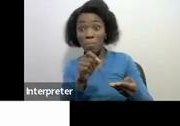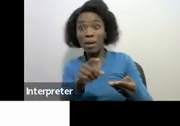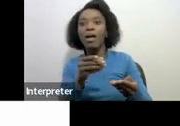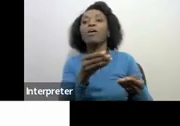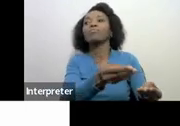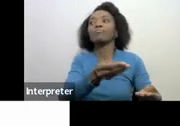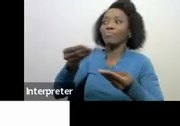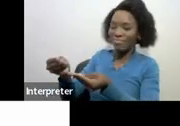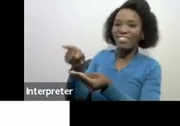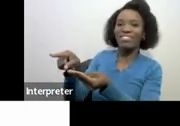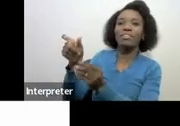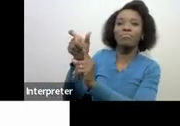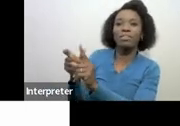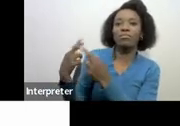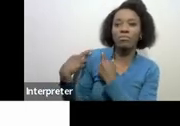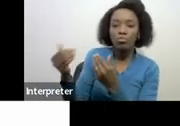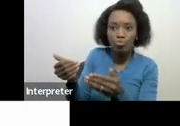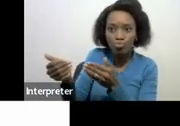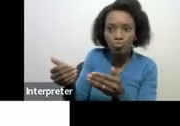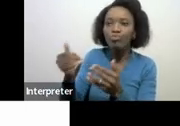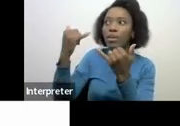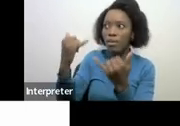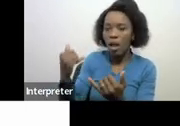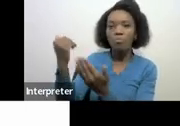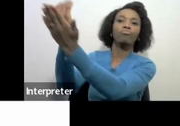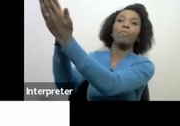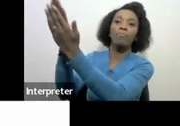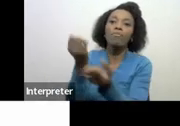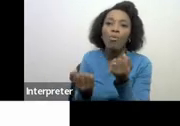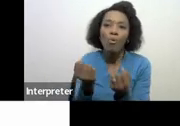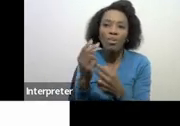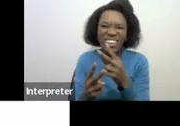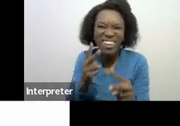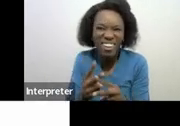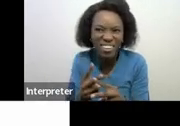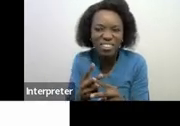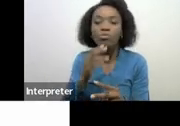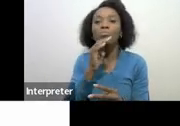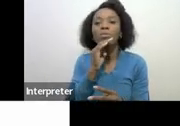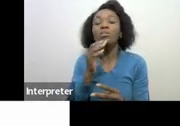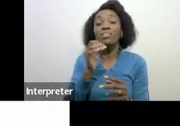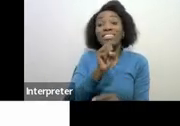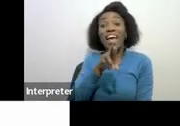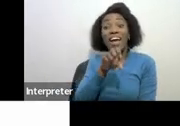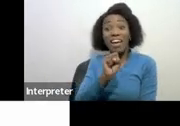where he needs to submit it to the master's office and we will only issue one compliance letter